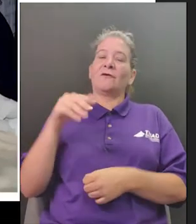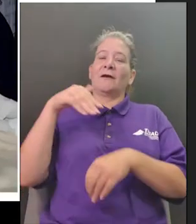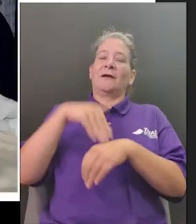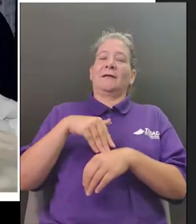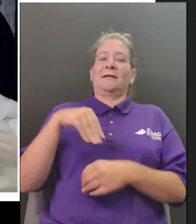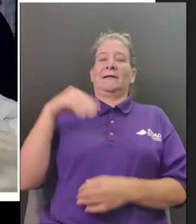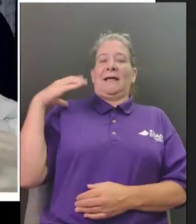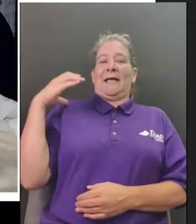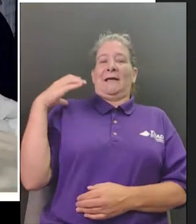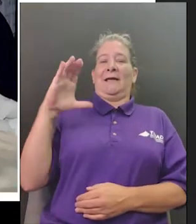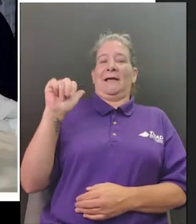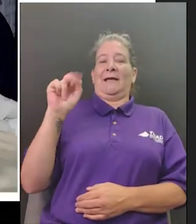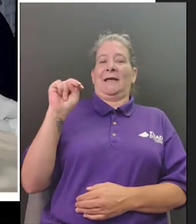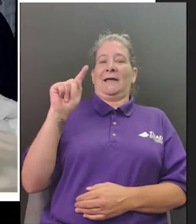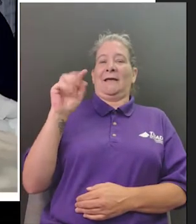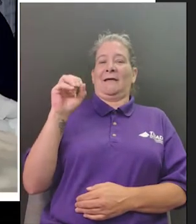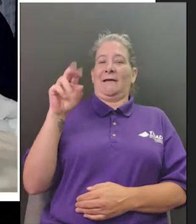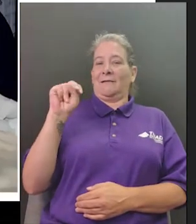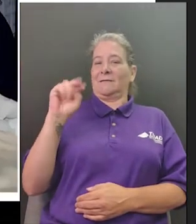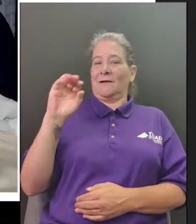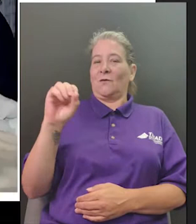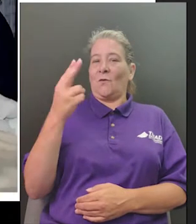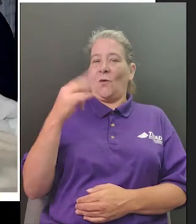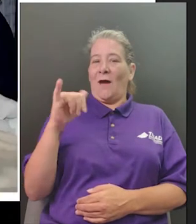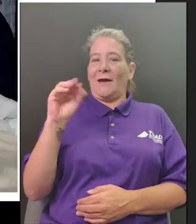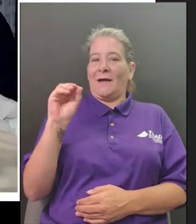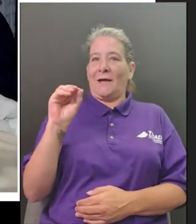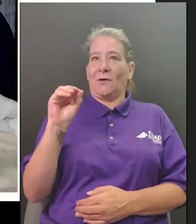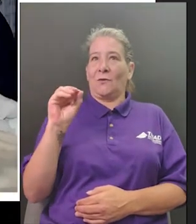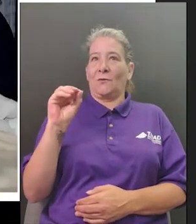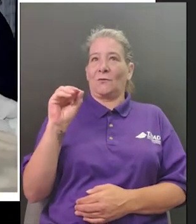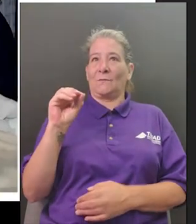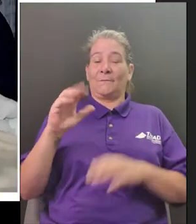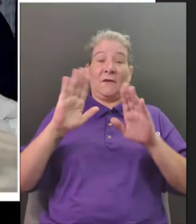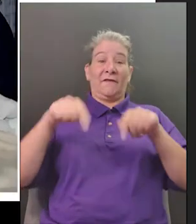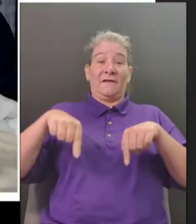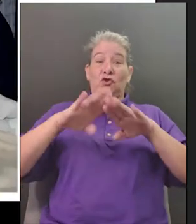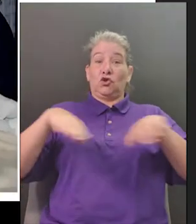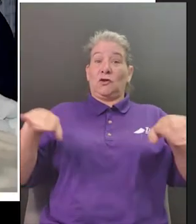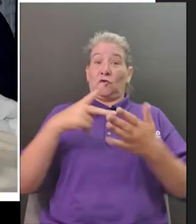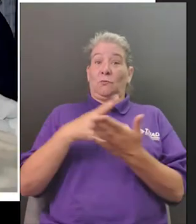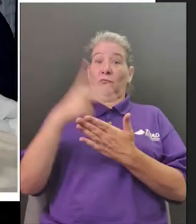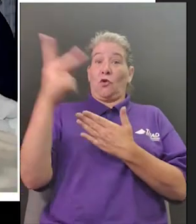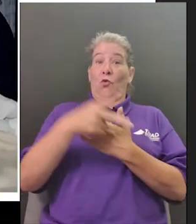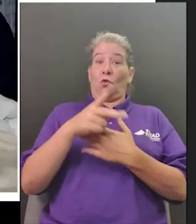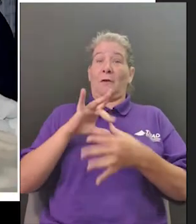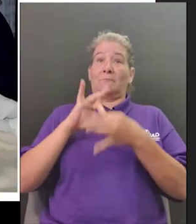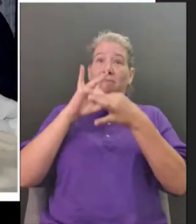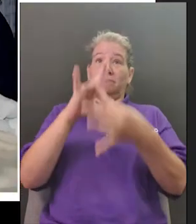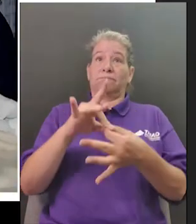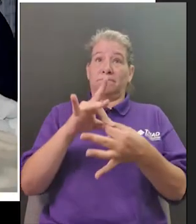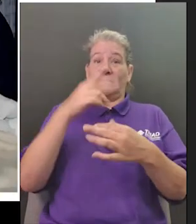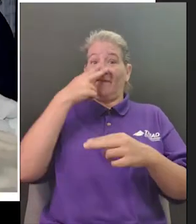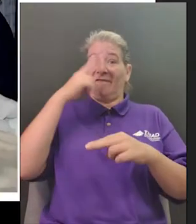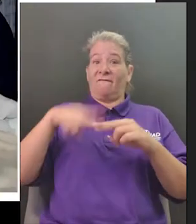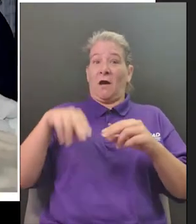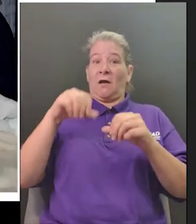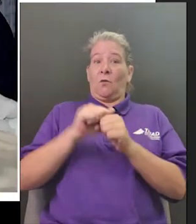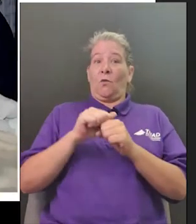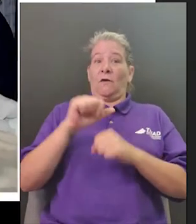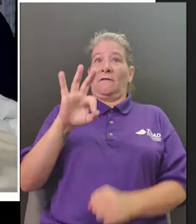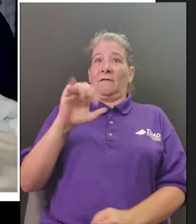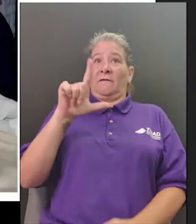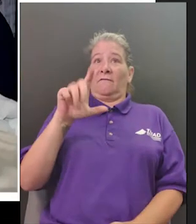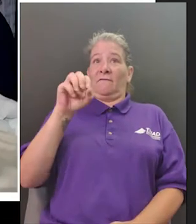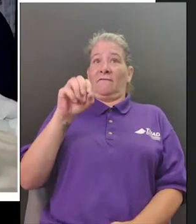canton ohio and this is our children's program it's called fun with flotus if you haven't checked it out